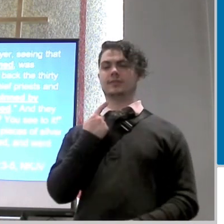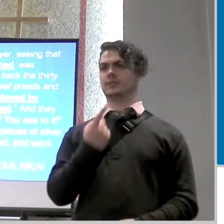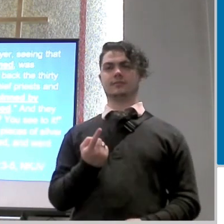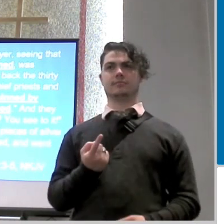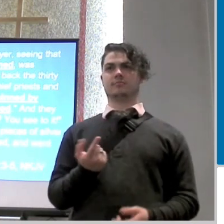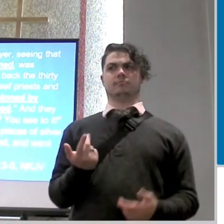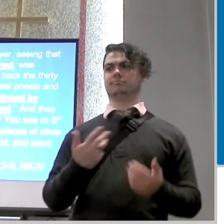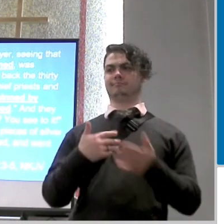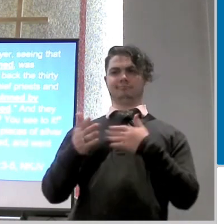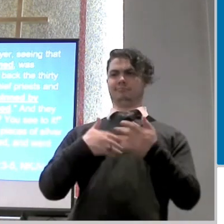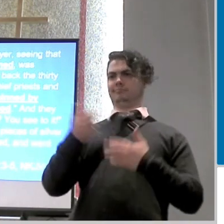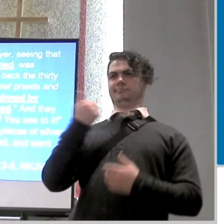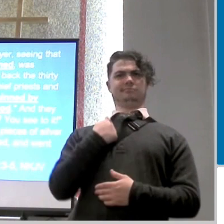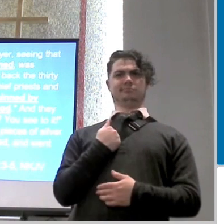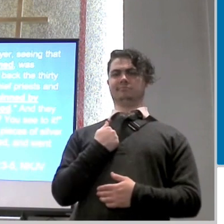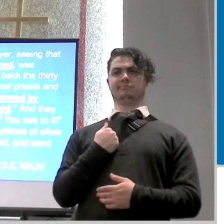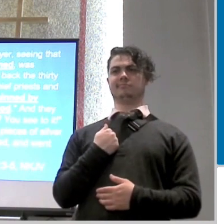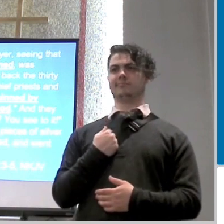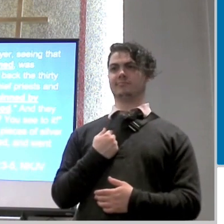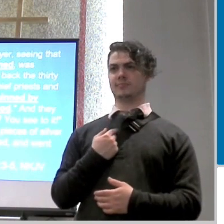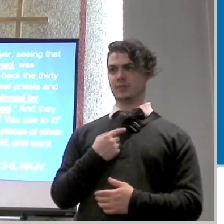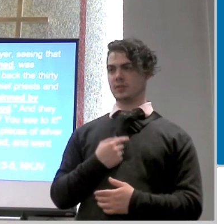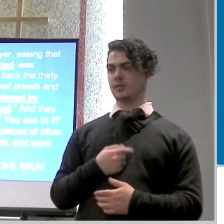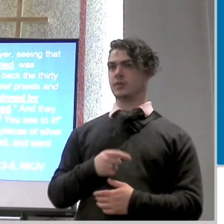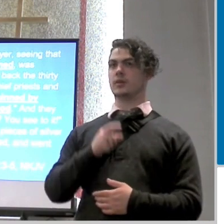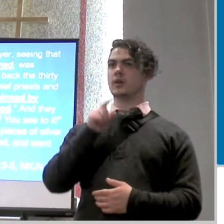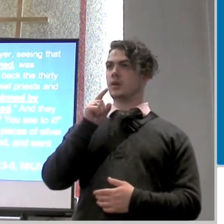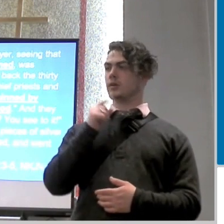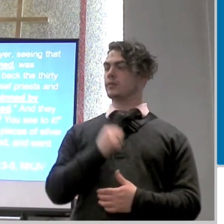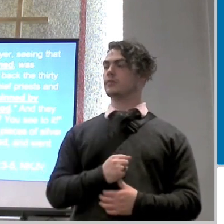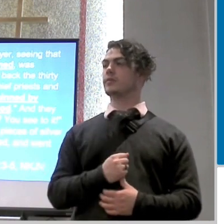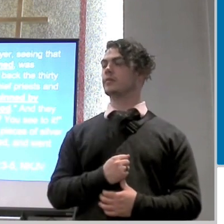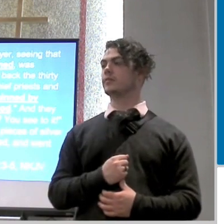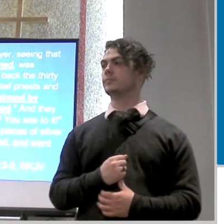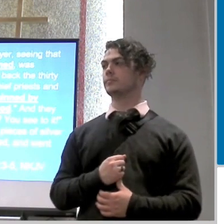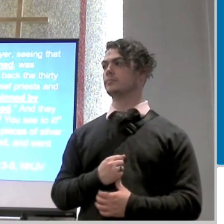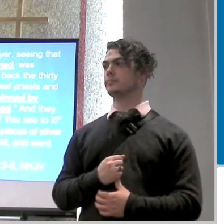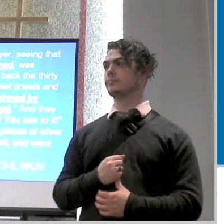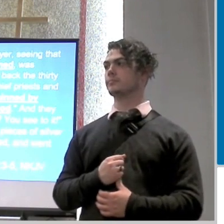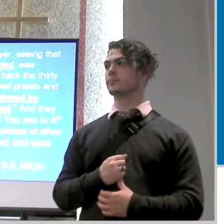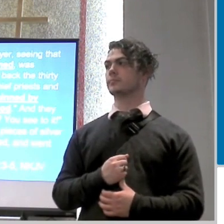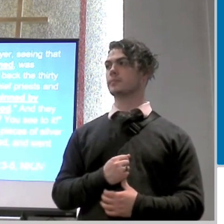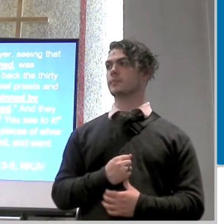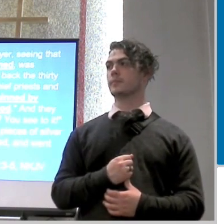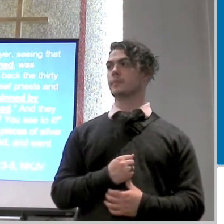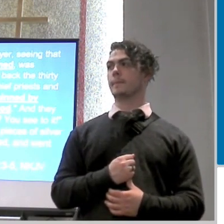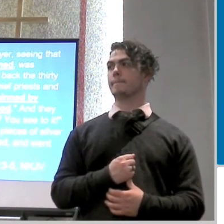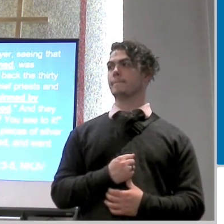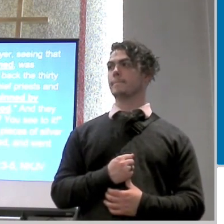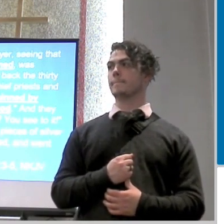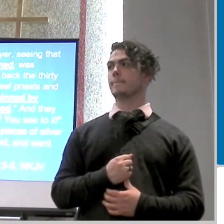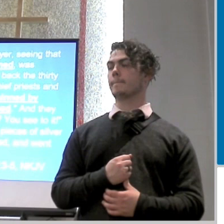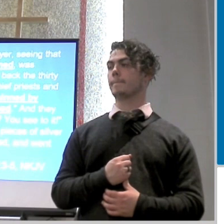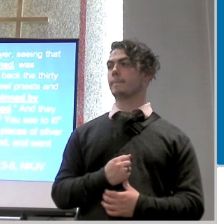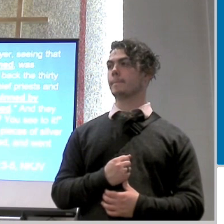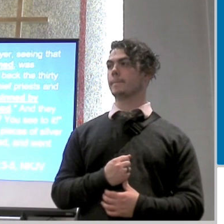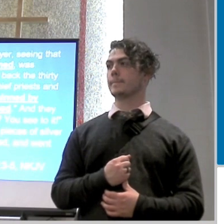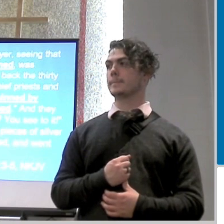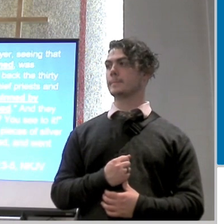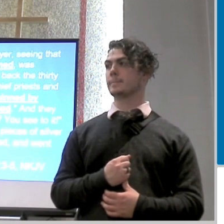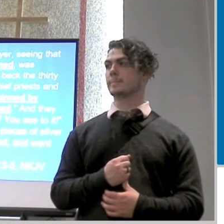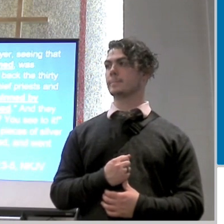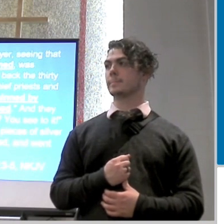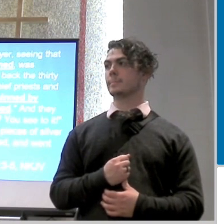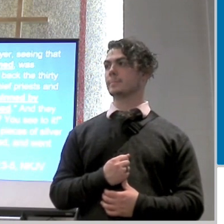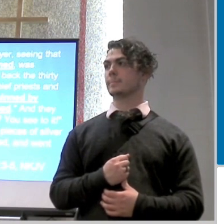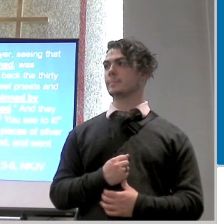you see to it now that phrase you see to it that is um the chief priest way of